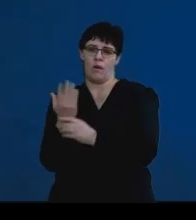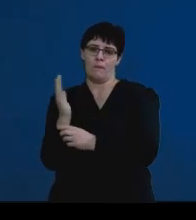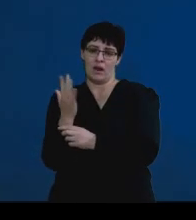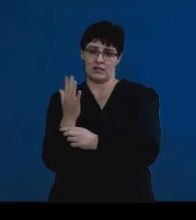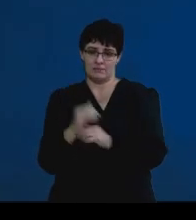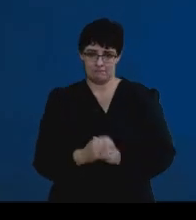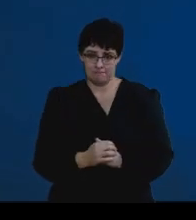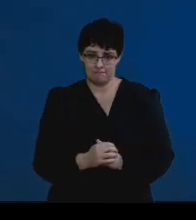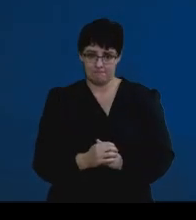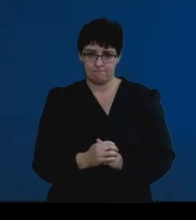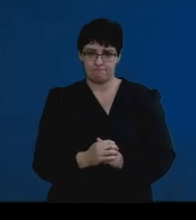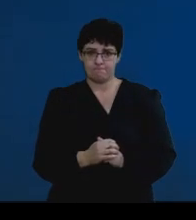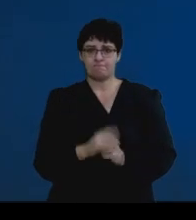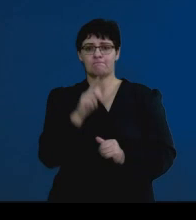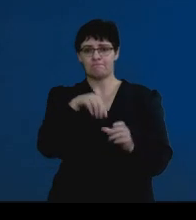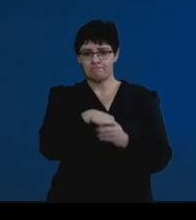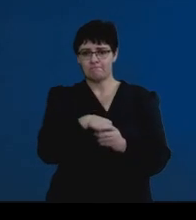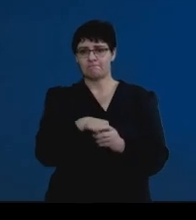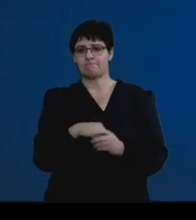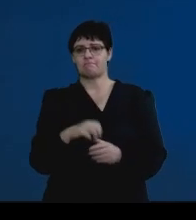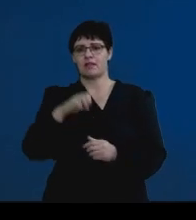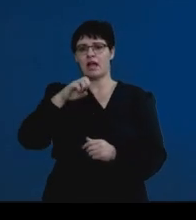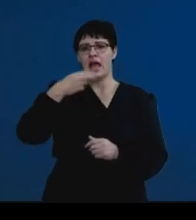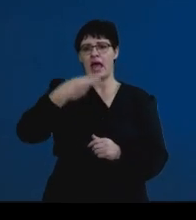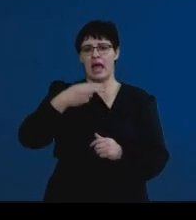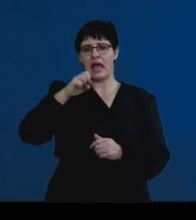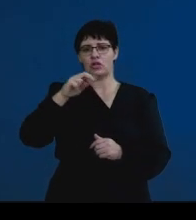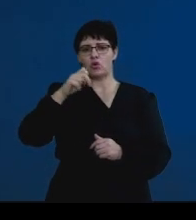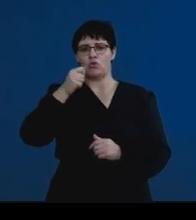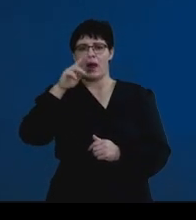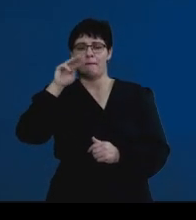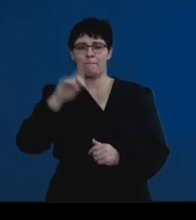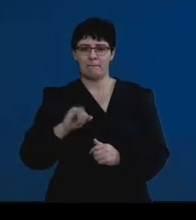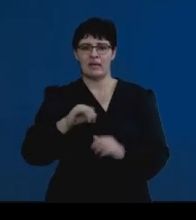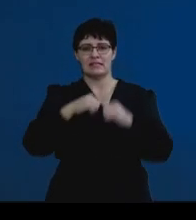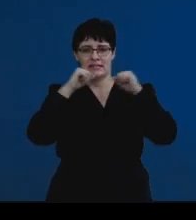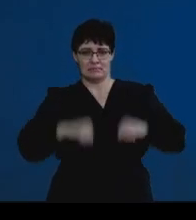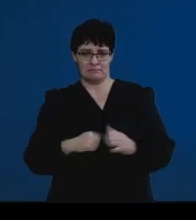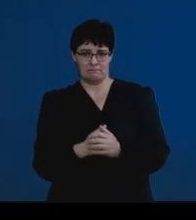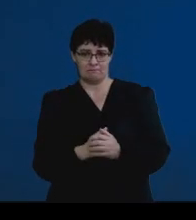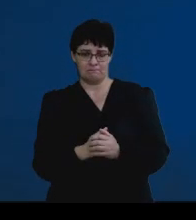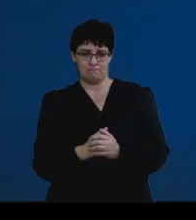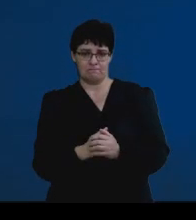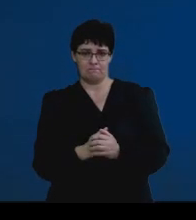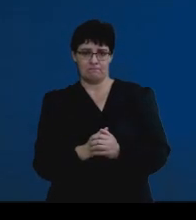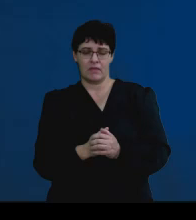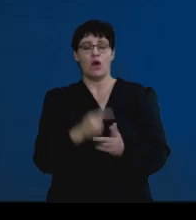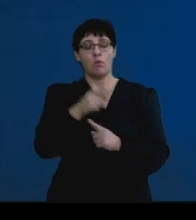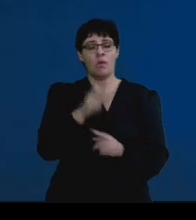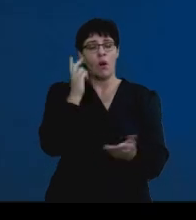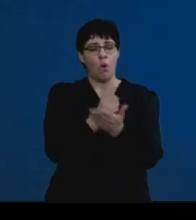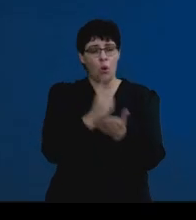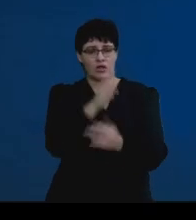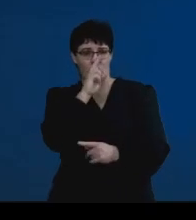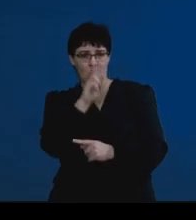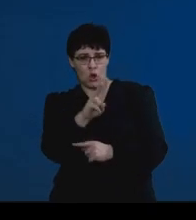important component of this, which is endocrine system, which closely links to the reproductive system. And I think that's something that you must always look